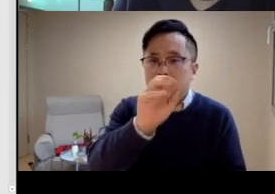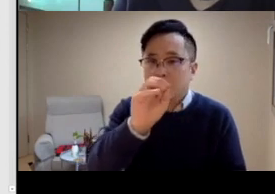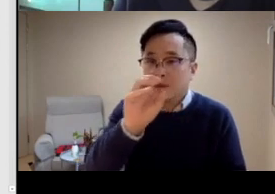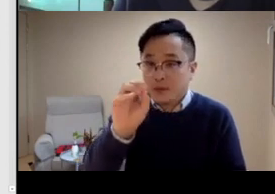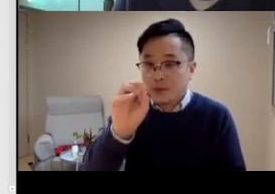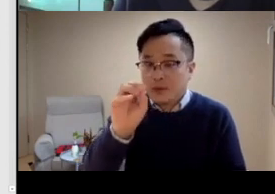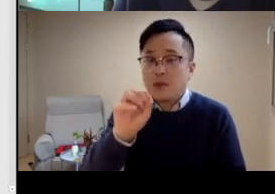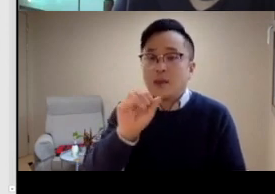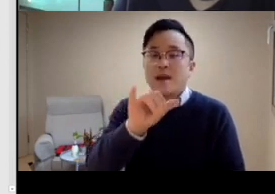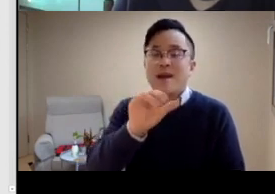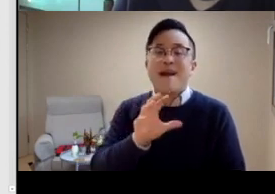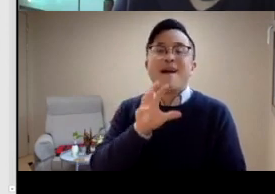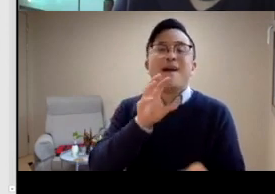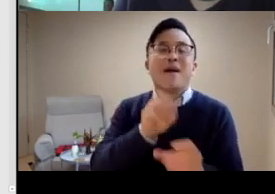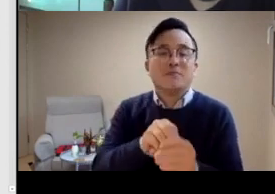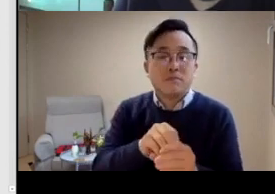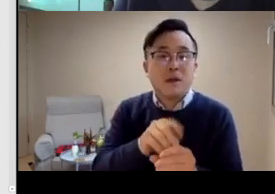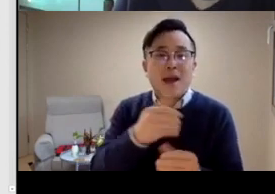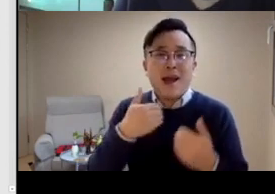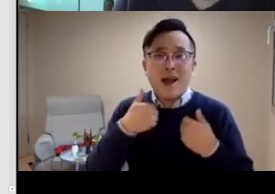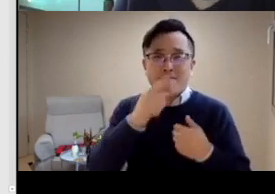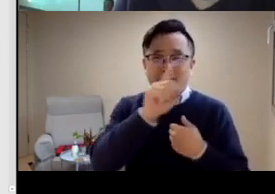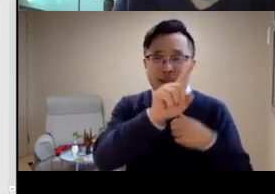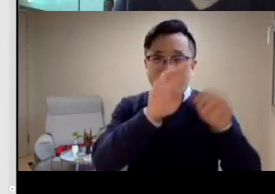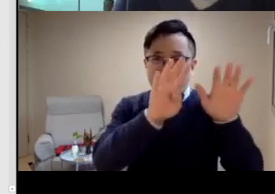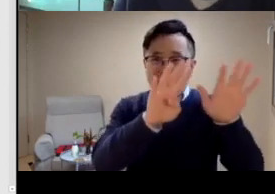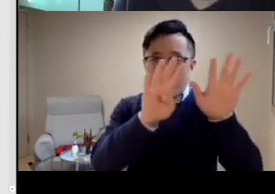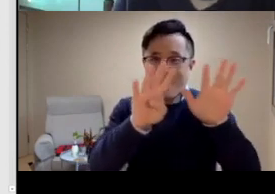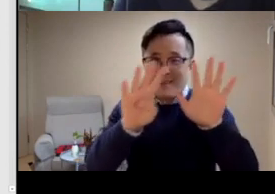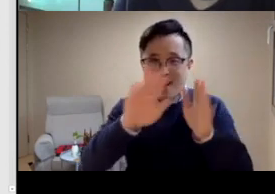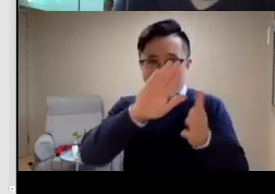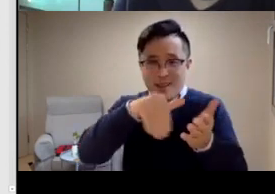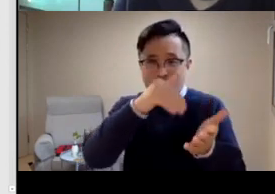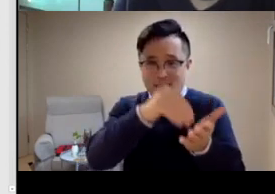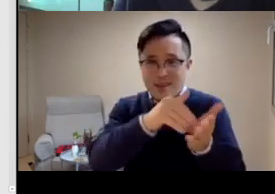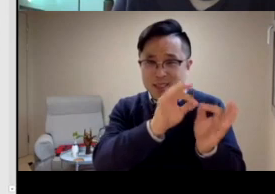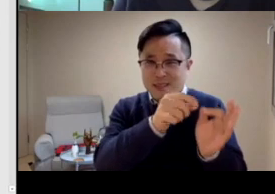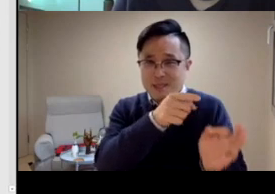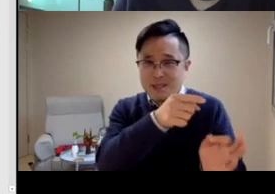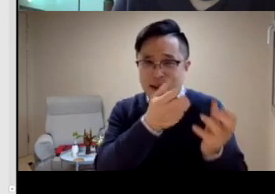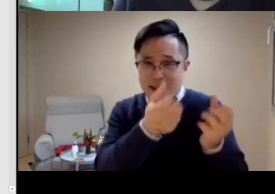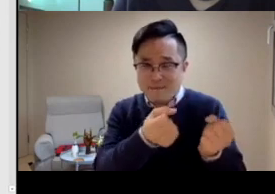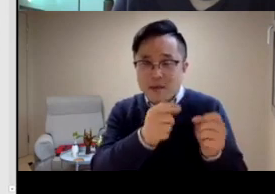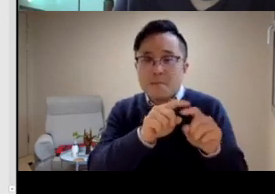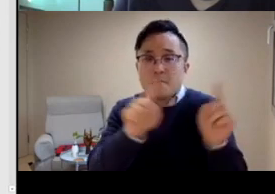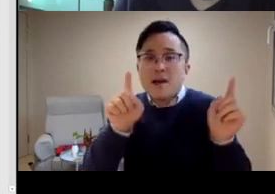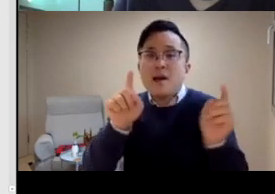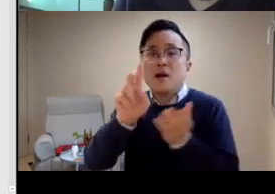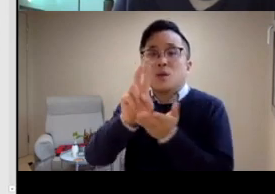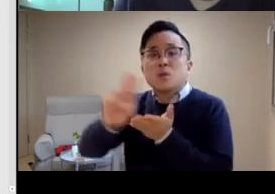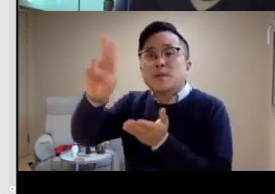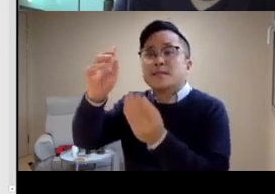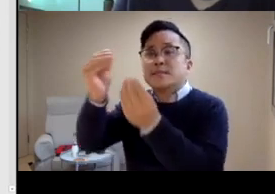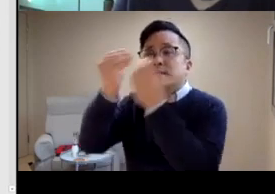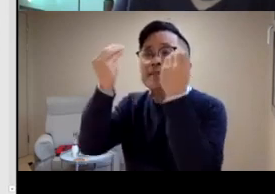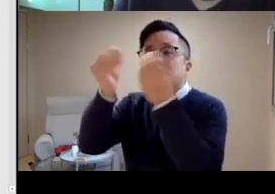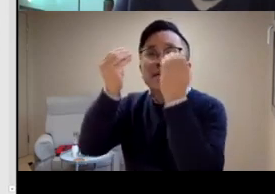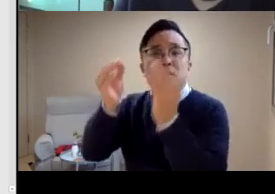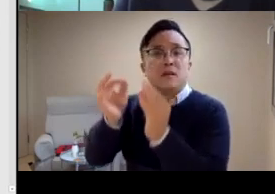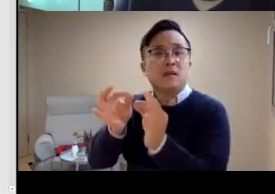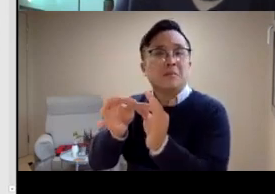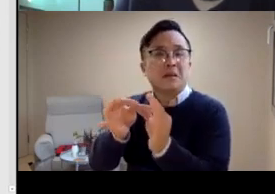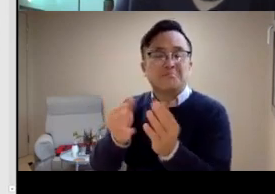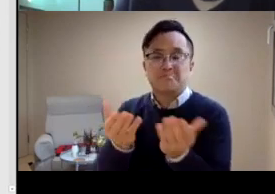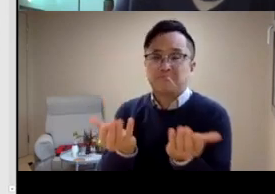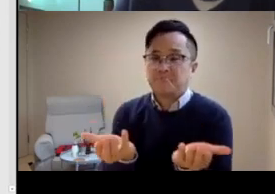And he influenced me. He influenced me. I began university in 2000, the year 2000. And during that period, I was